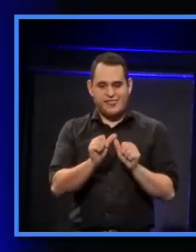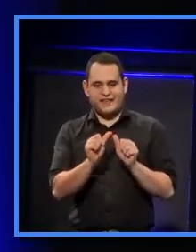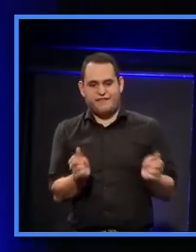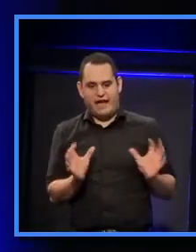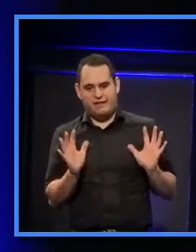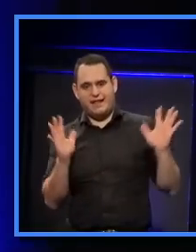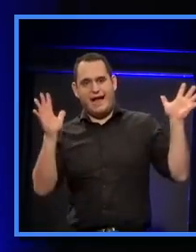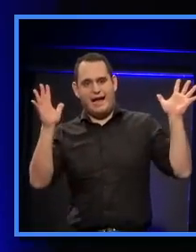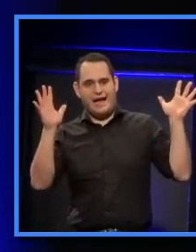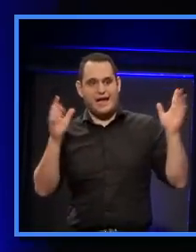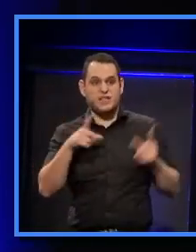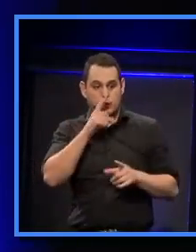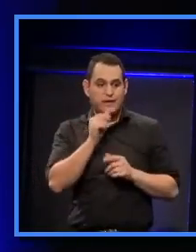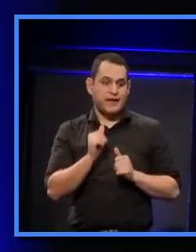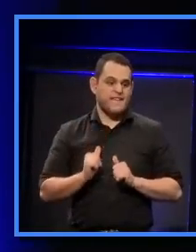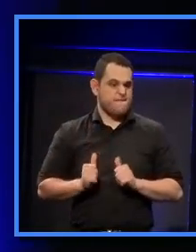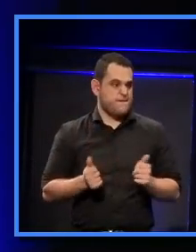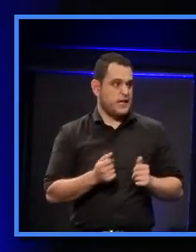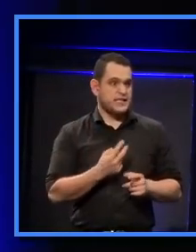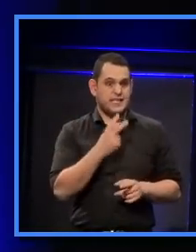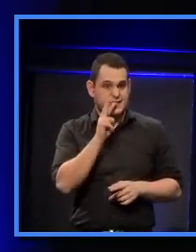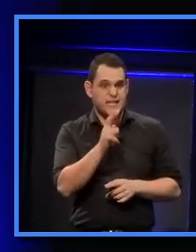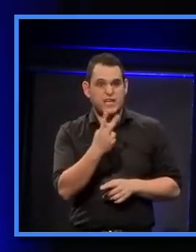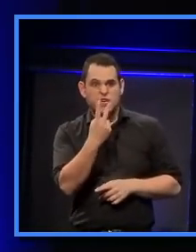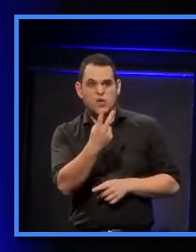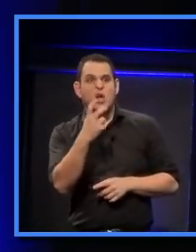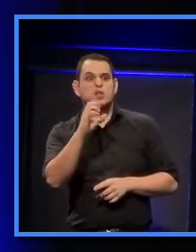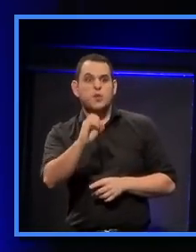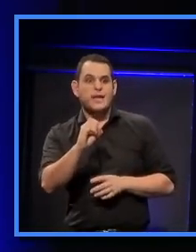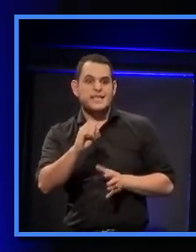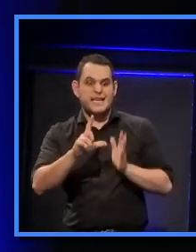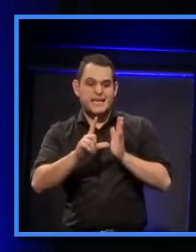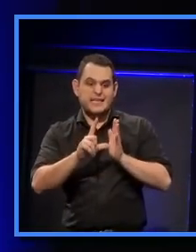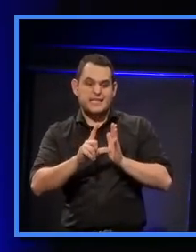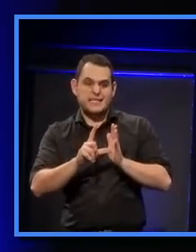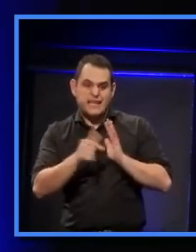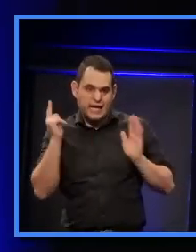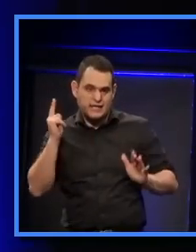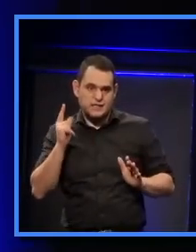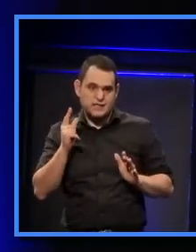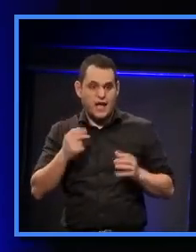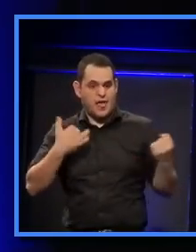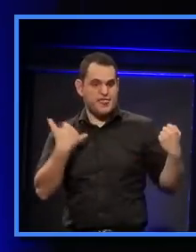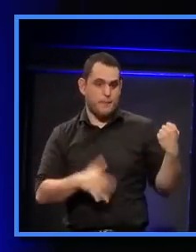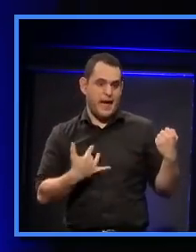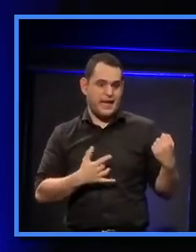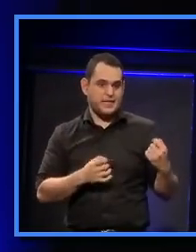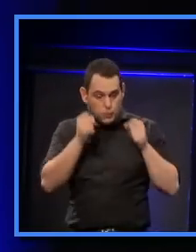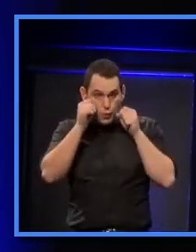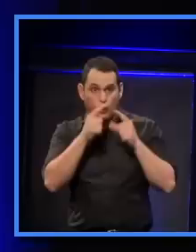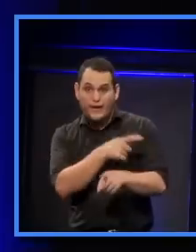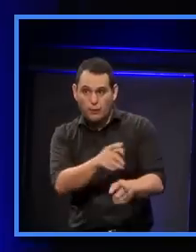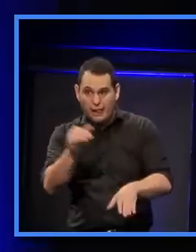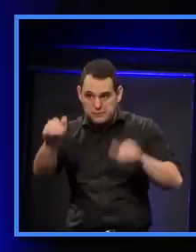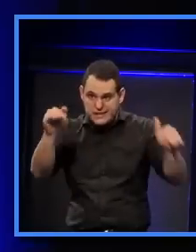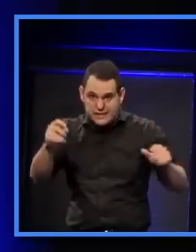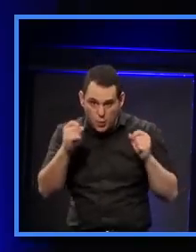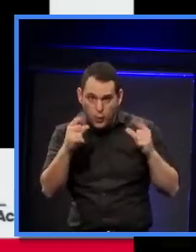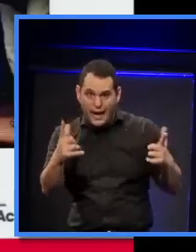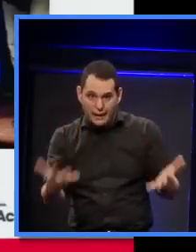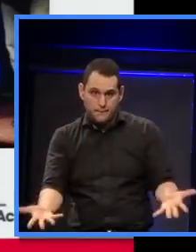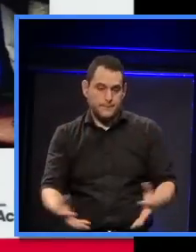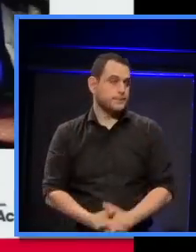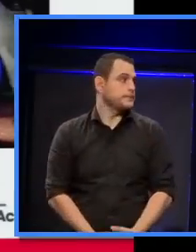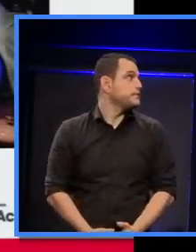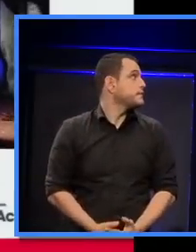finale, and we could finish off with 20 seconds of the Marshall Day band, just to wake everybody up, if you like. Here we go.